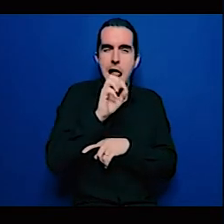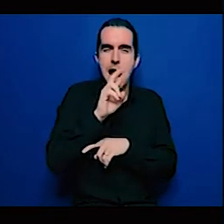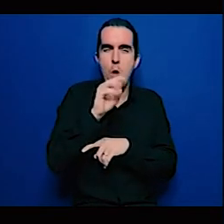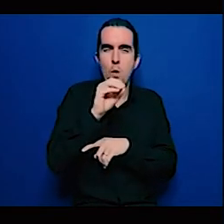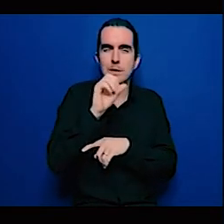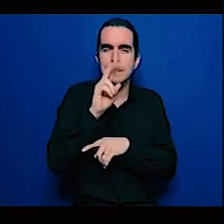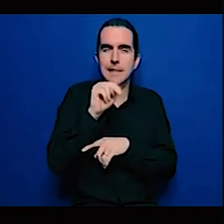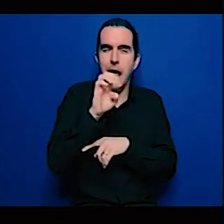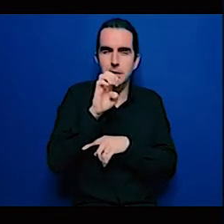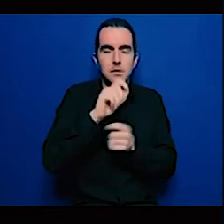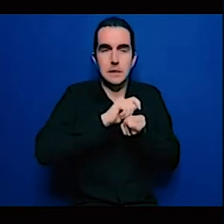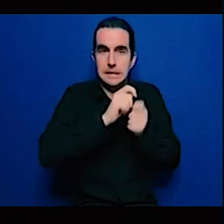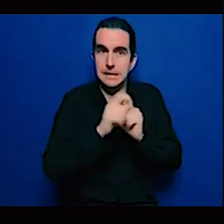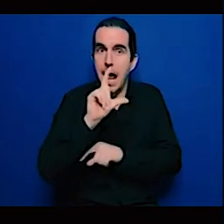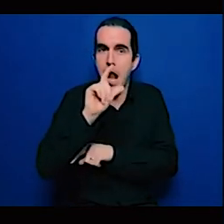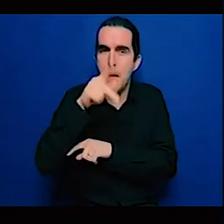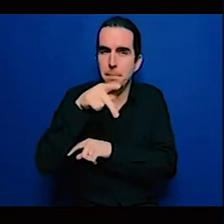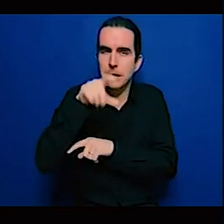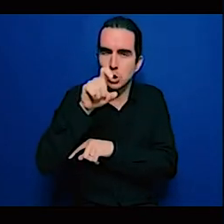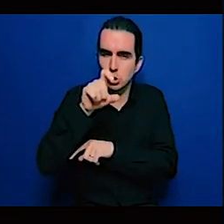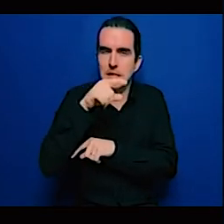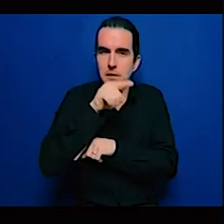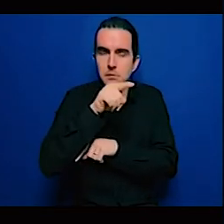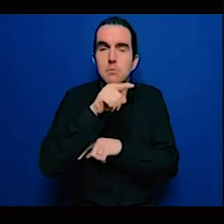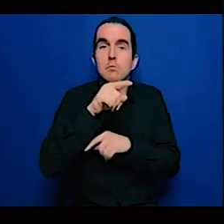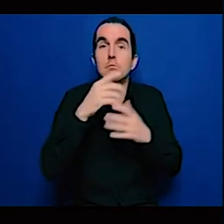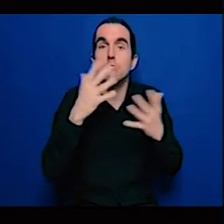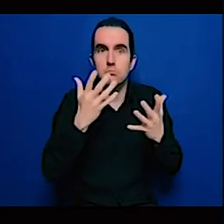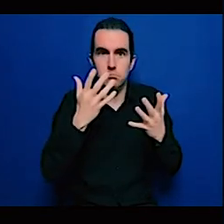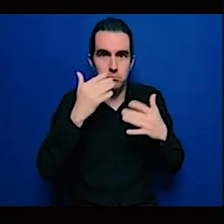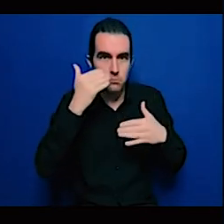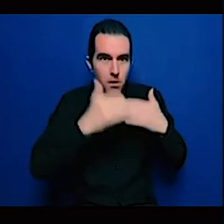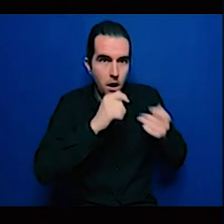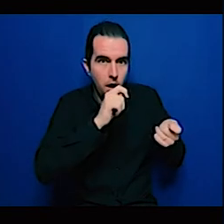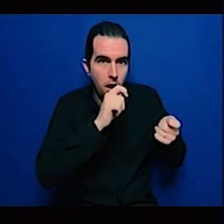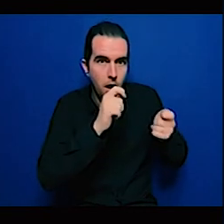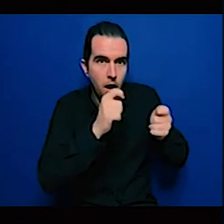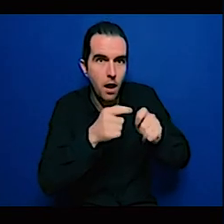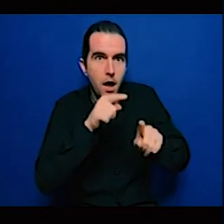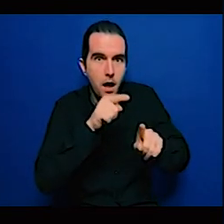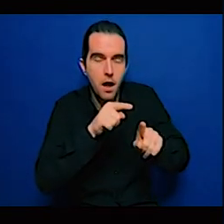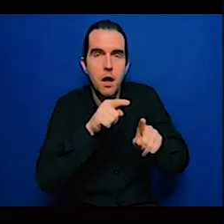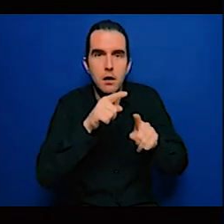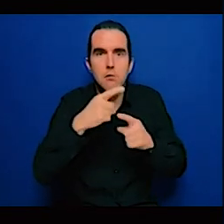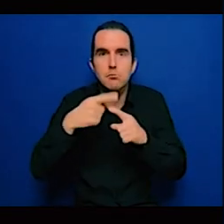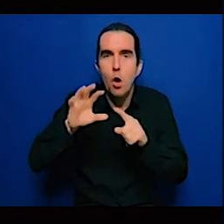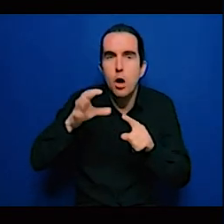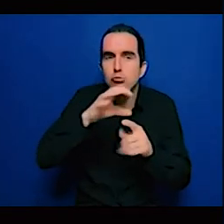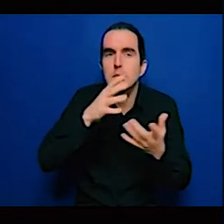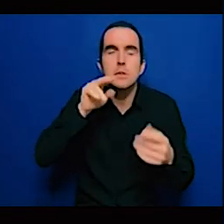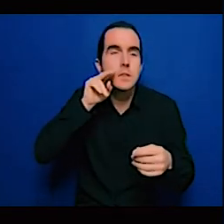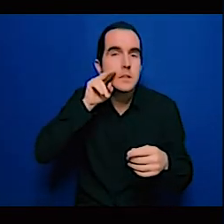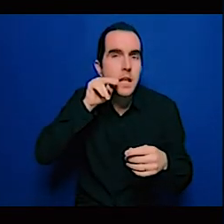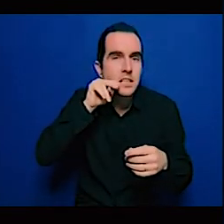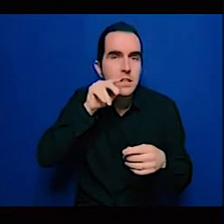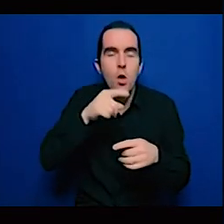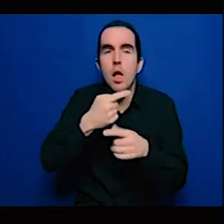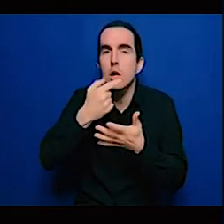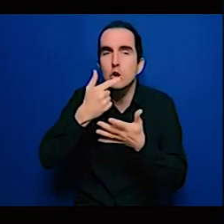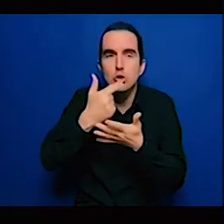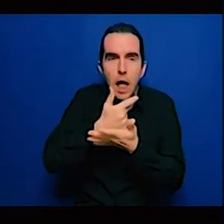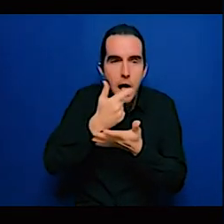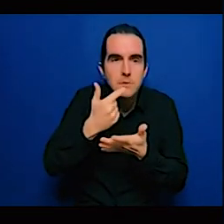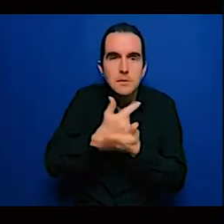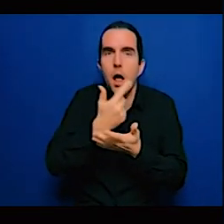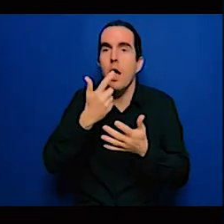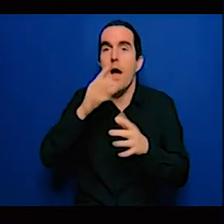forever and a day we've been flaring it right so if you look at maybe 10 years ago if you flew over a certain part of